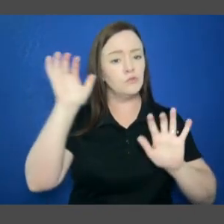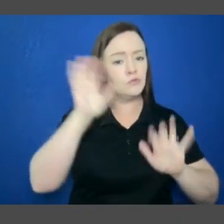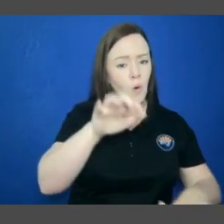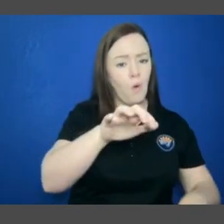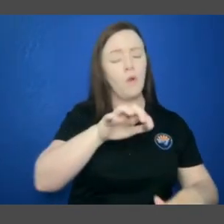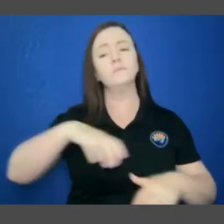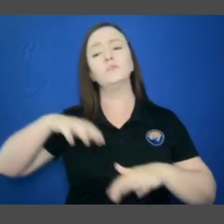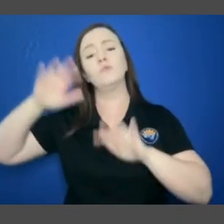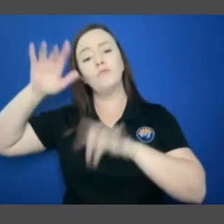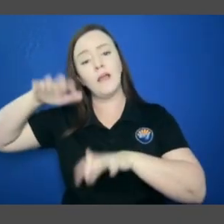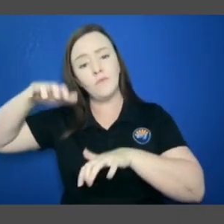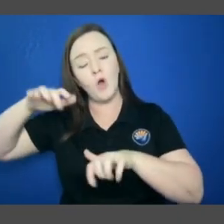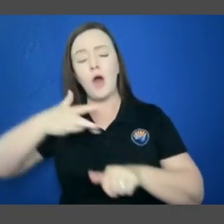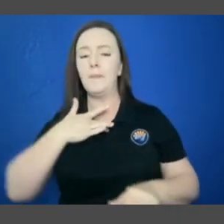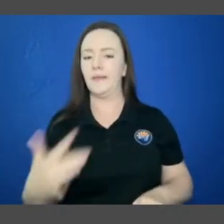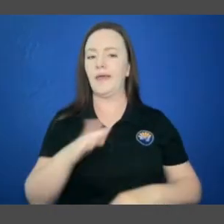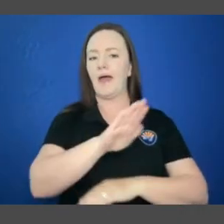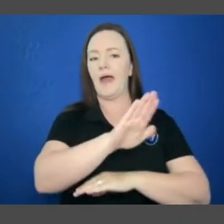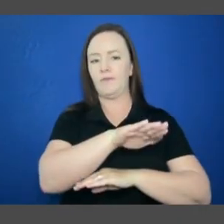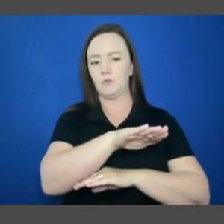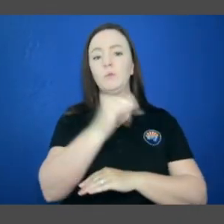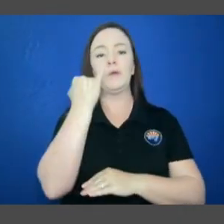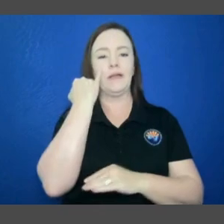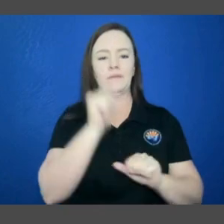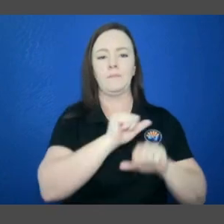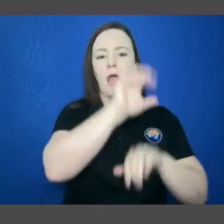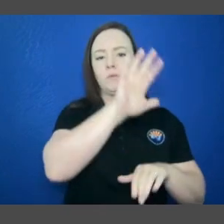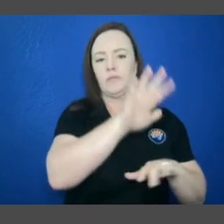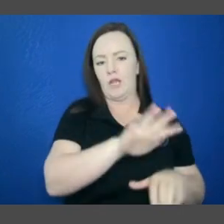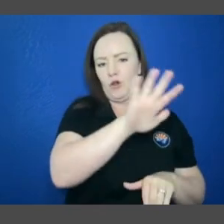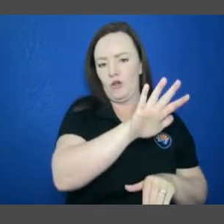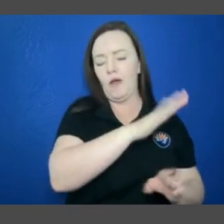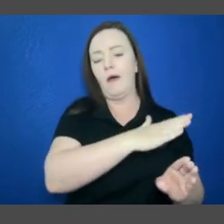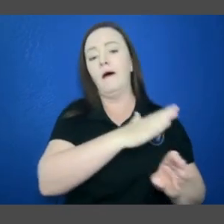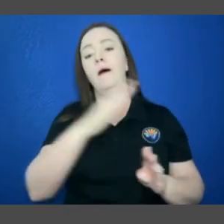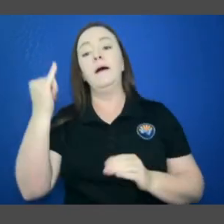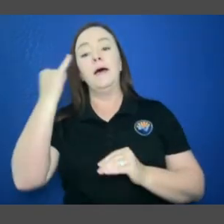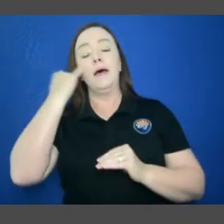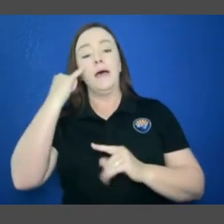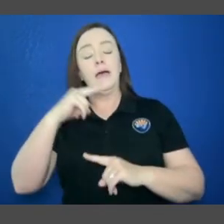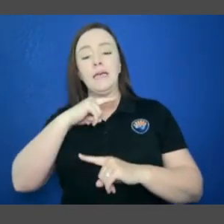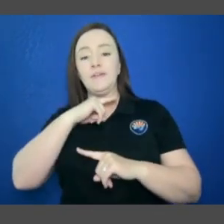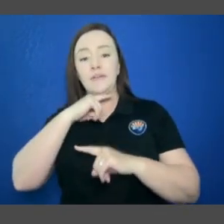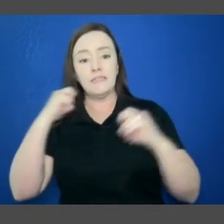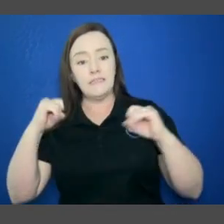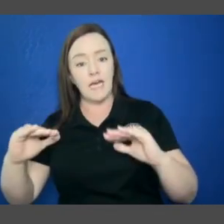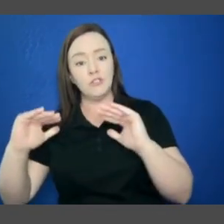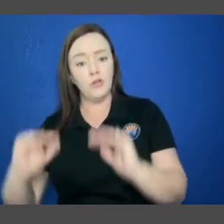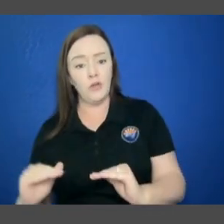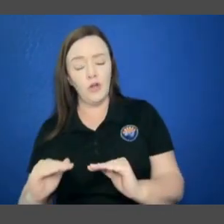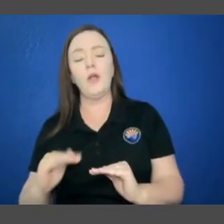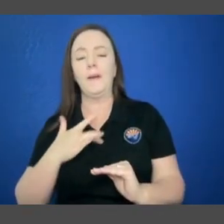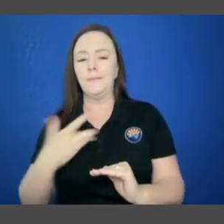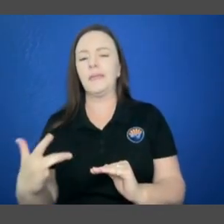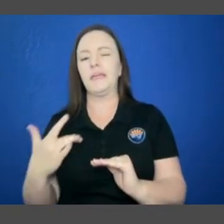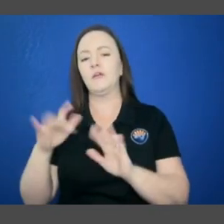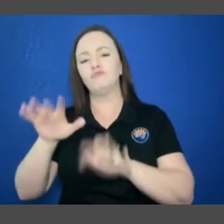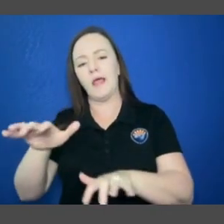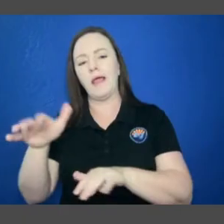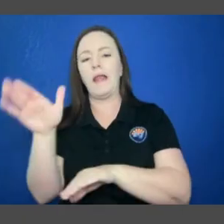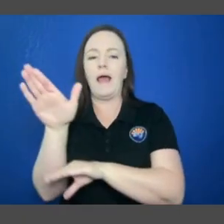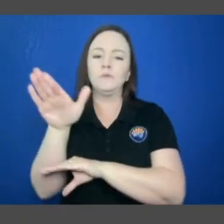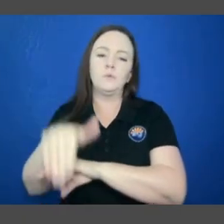likely in the early afternoon hours over the mountainous terrain, and later in the afternoon and evening over the lower